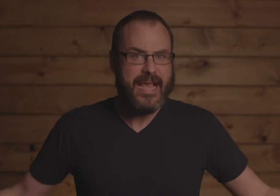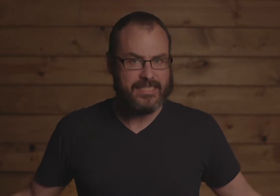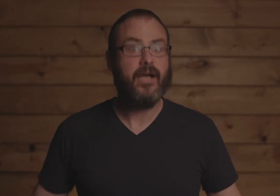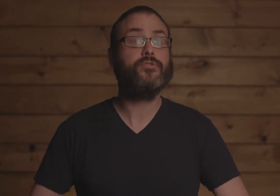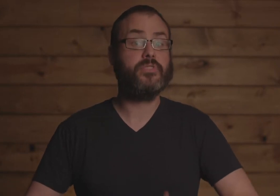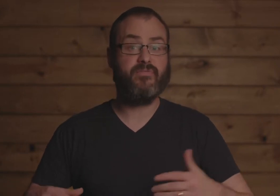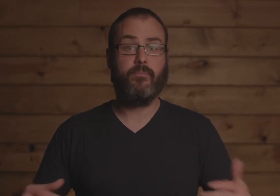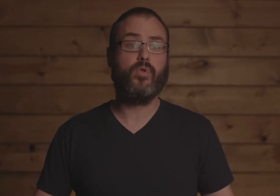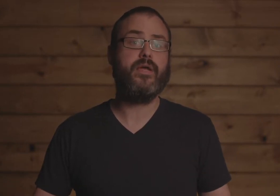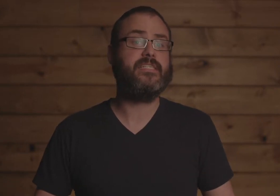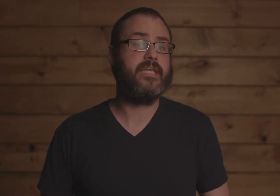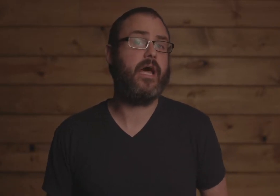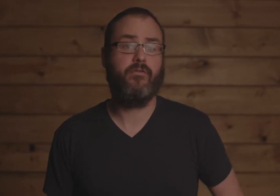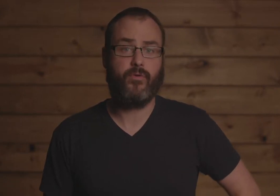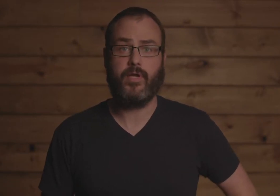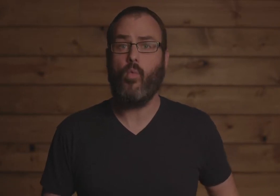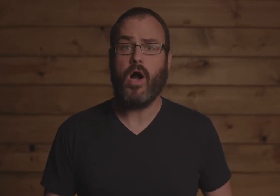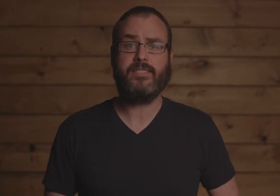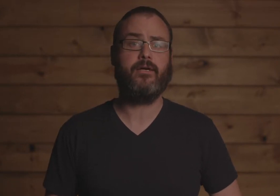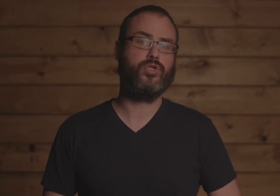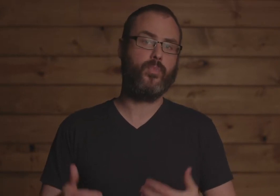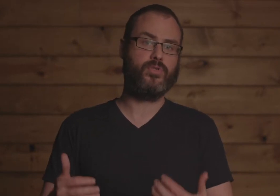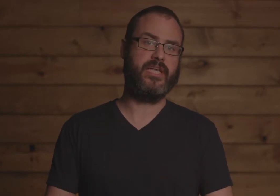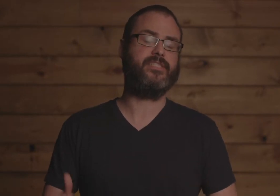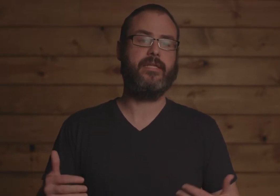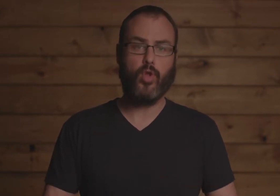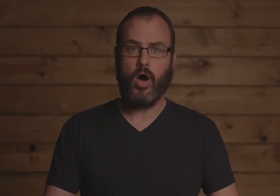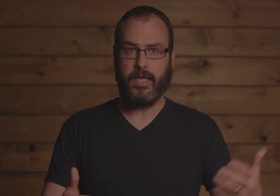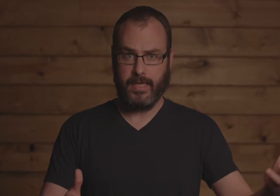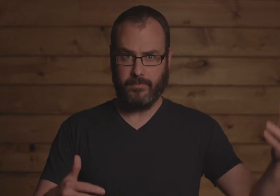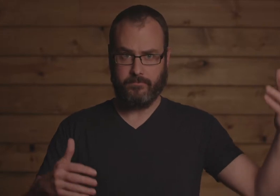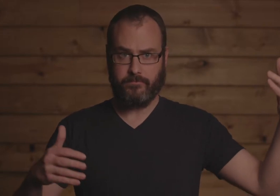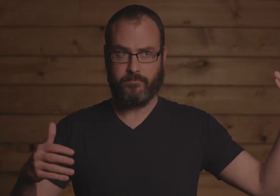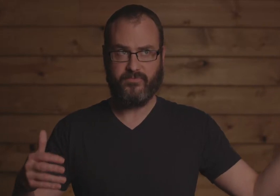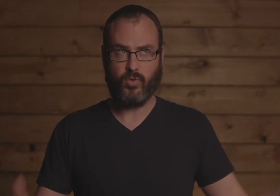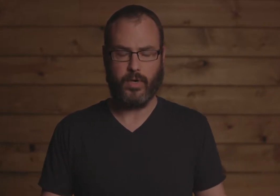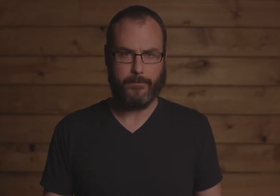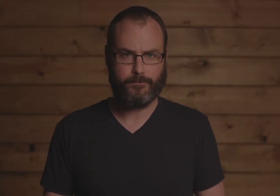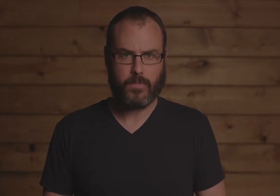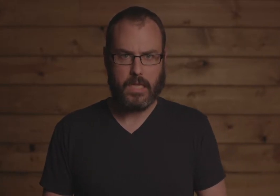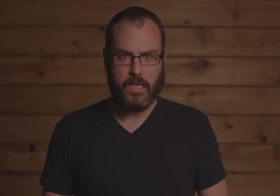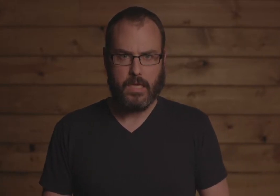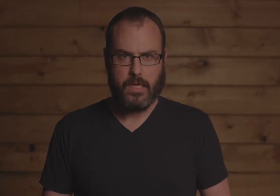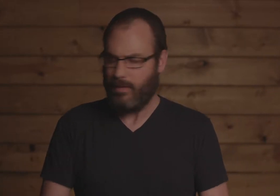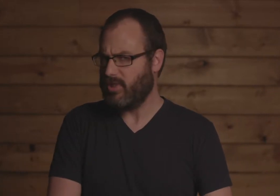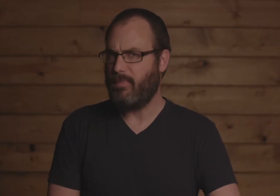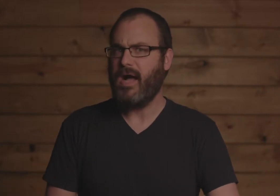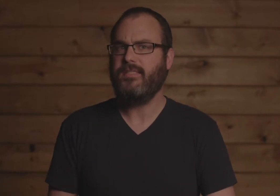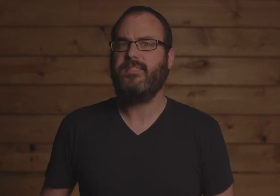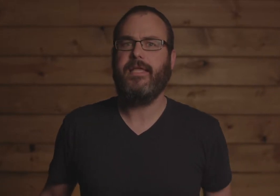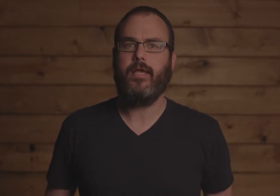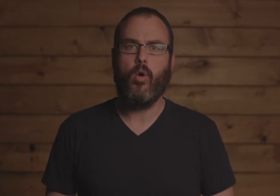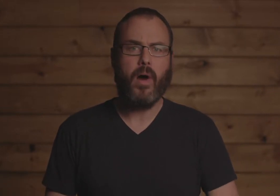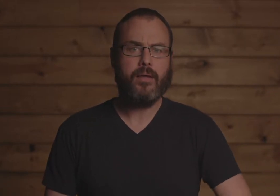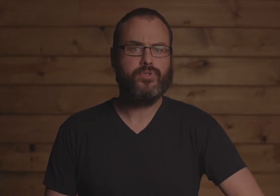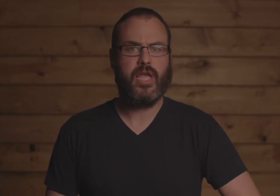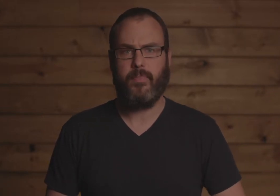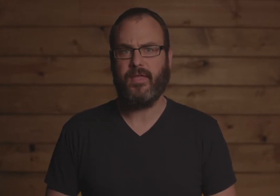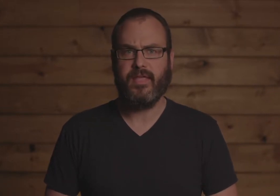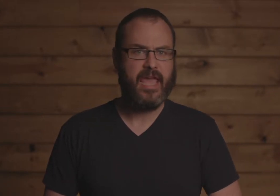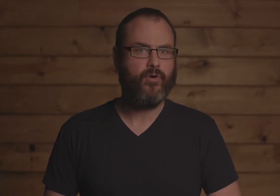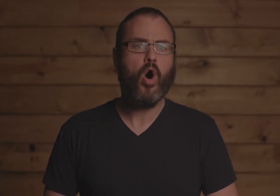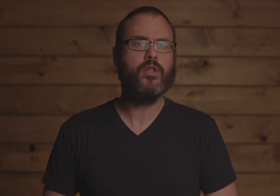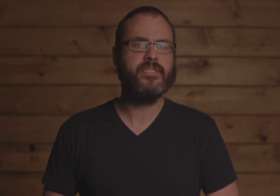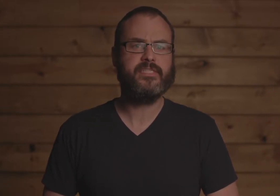But yes, hundreds of employees in California walked out to protest a law in Florida. In response, CEO Bob